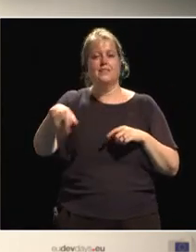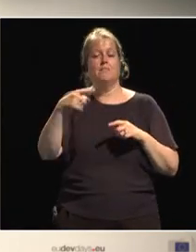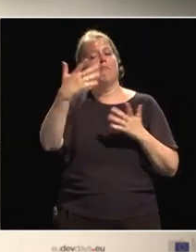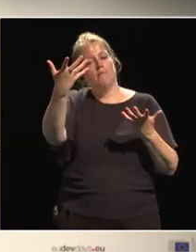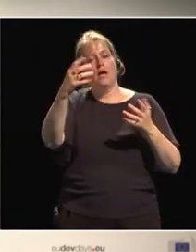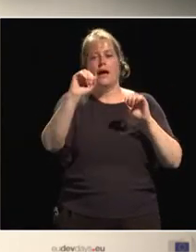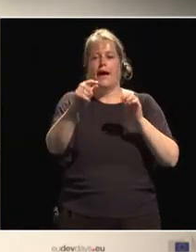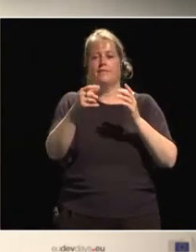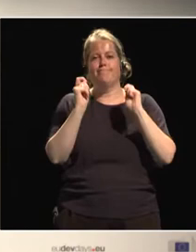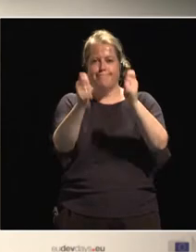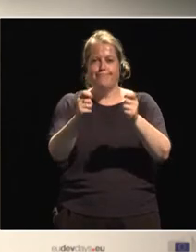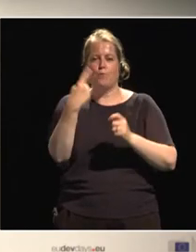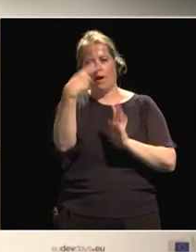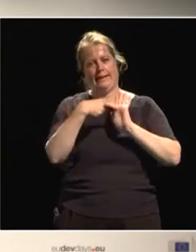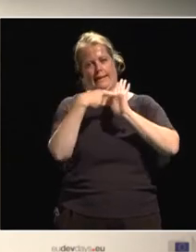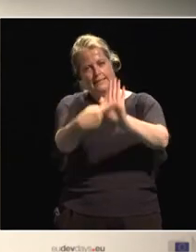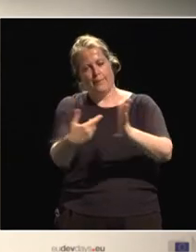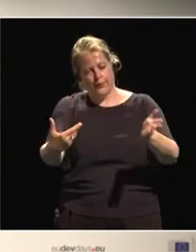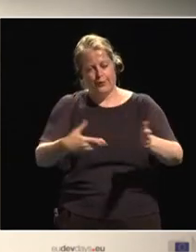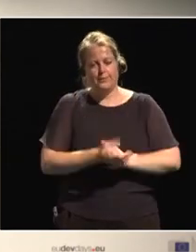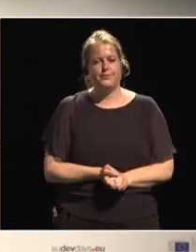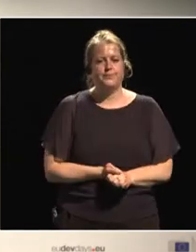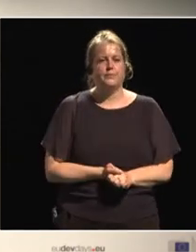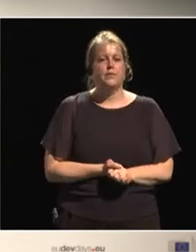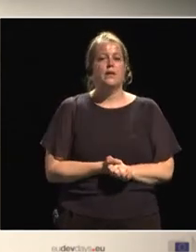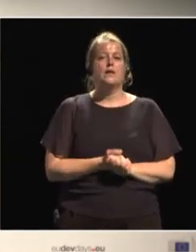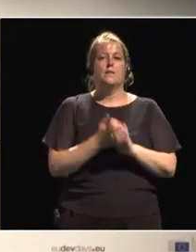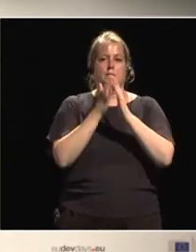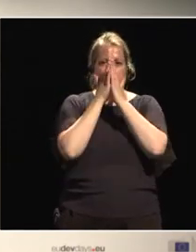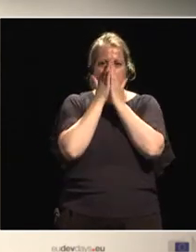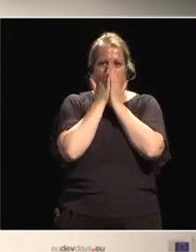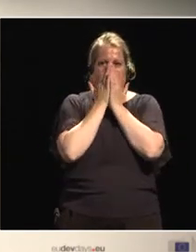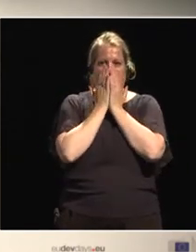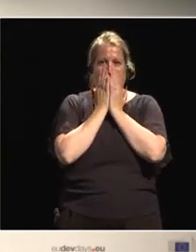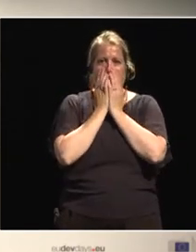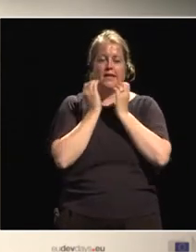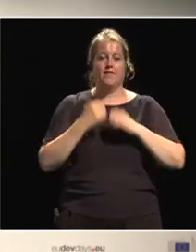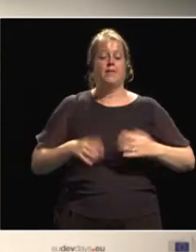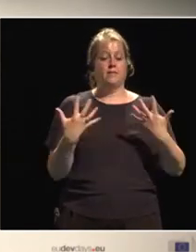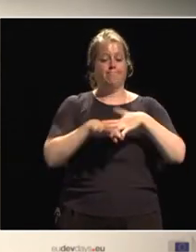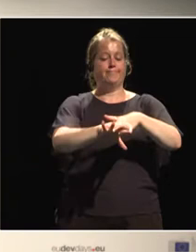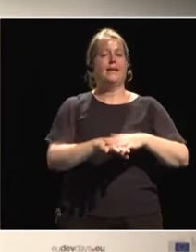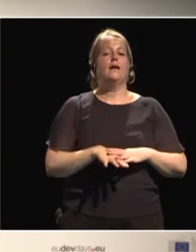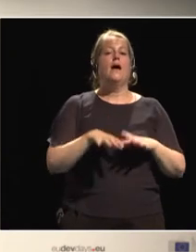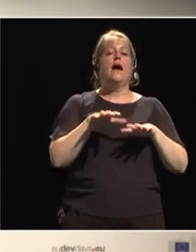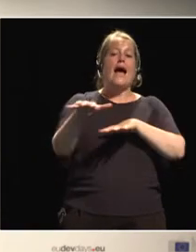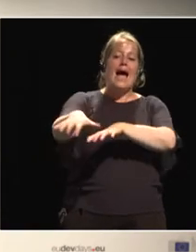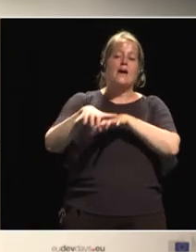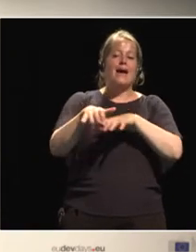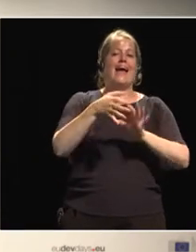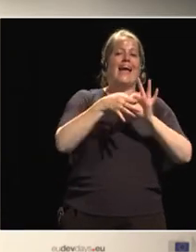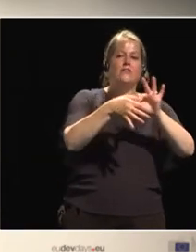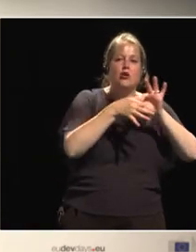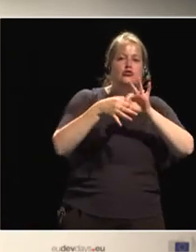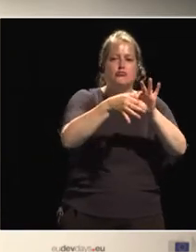one of the examples that four integrated agroindustrial parks established in Ethiopia and the three